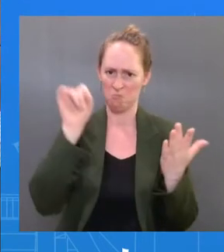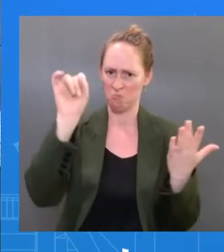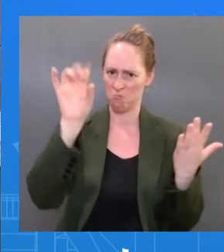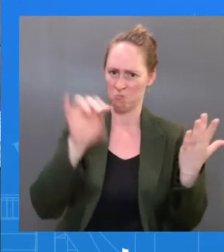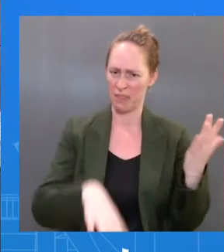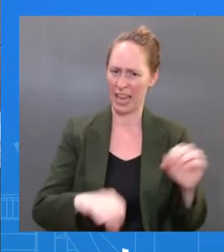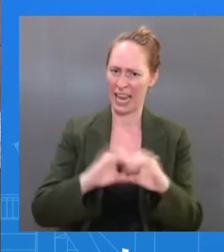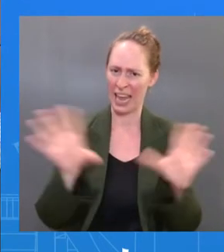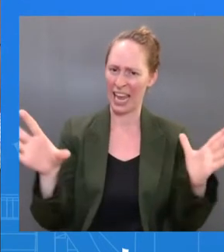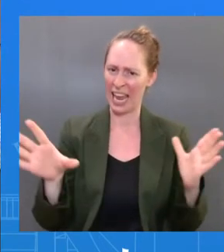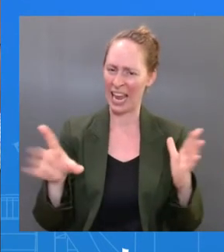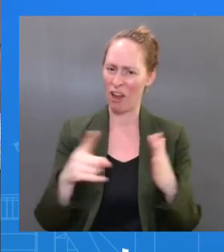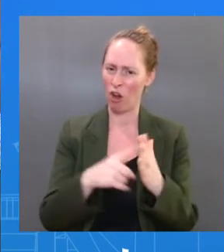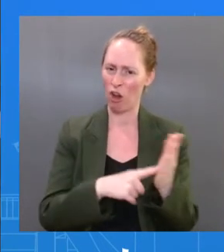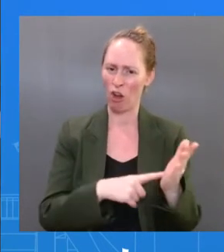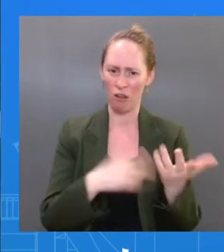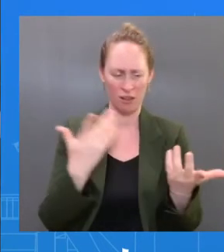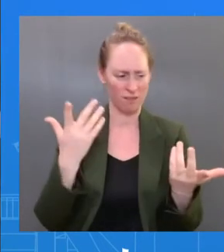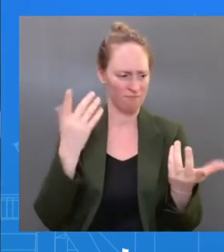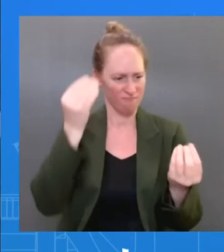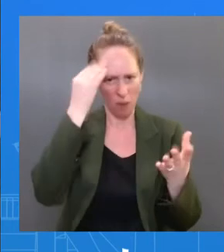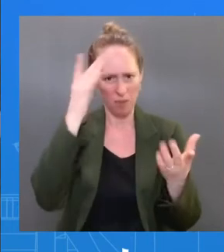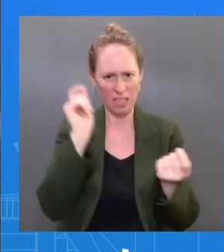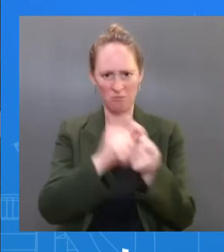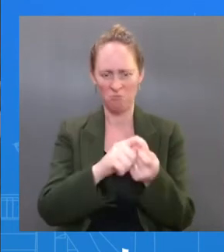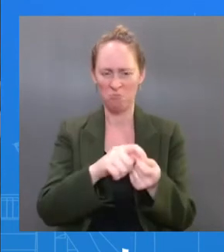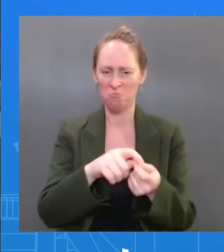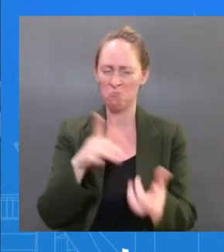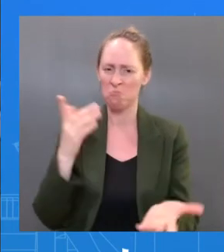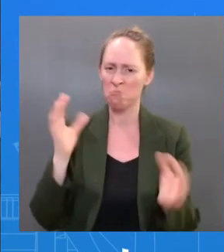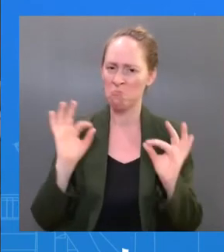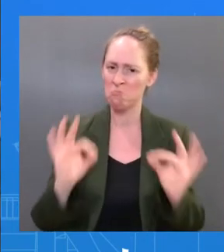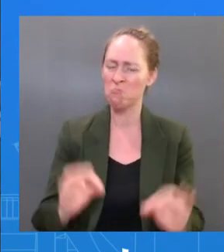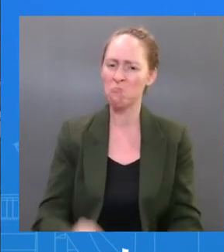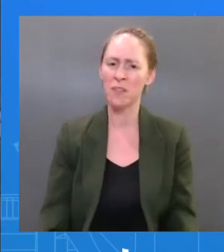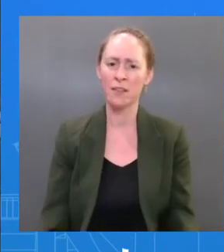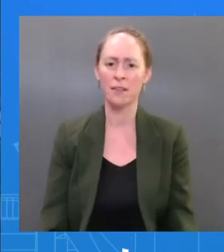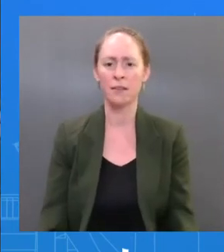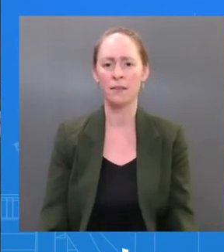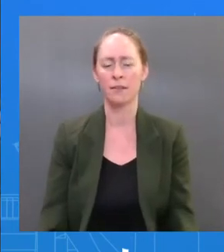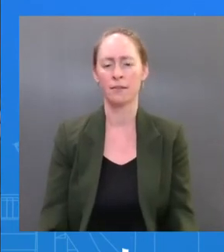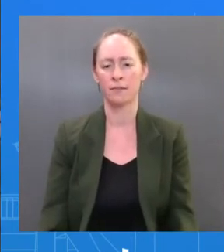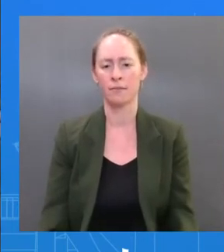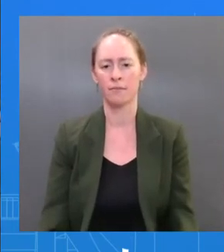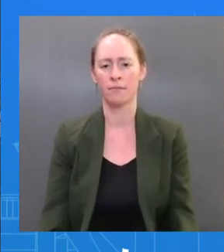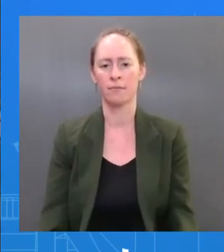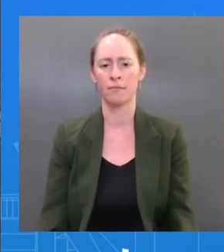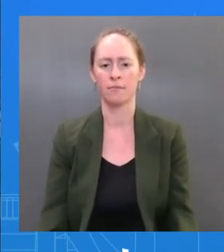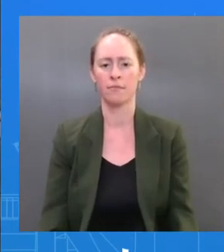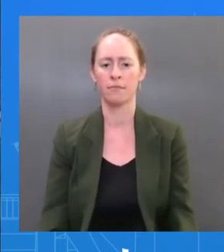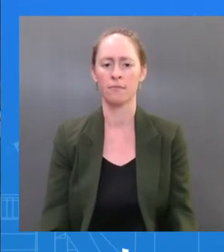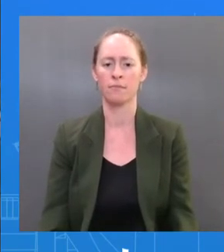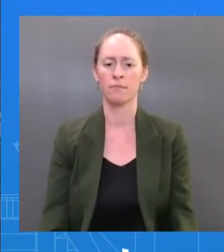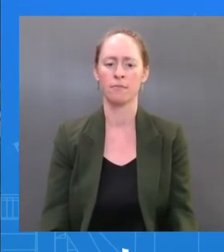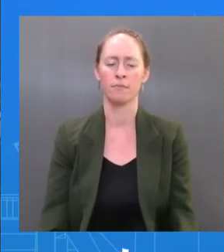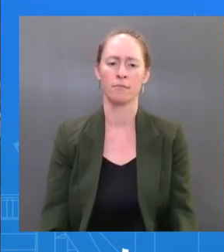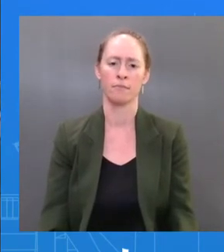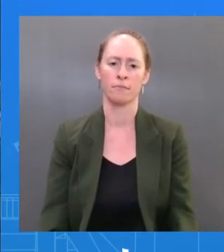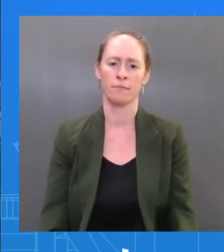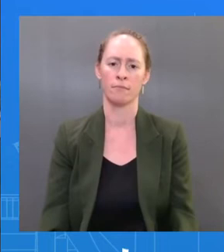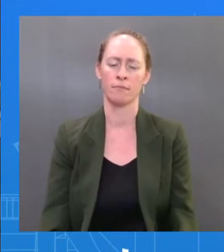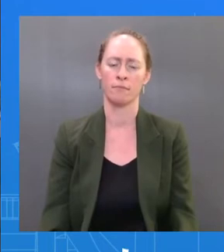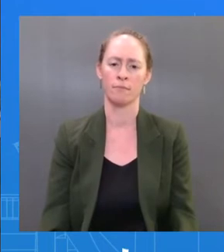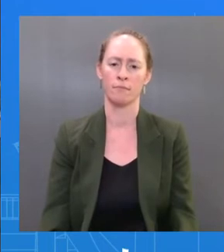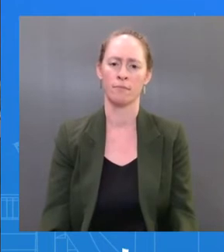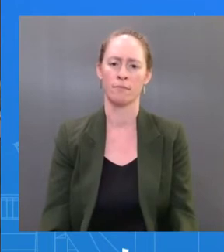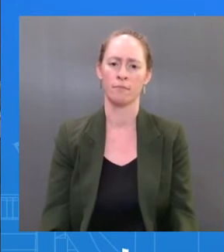Pax Paxlovid. And just to follow up on isolation, that's obviously keeping from quarantine. What does isolation mean in this White House?